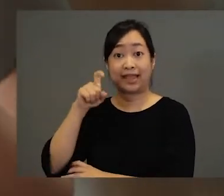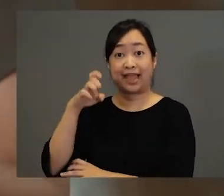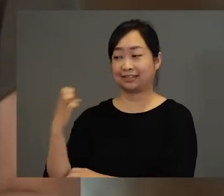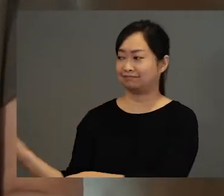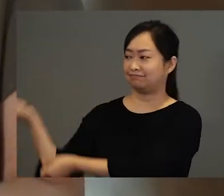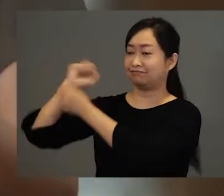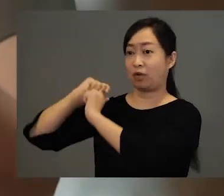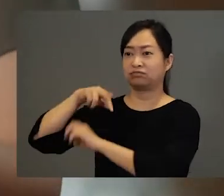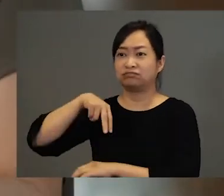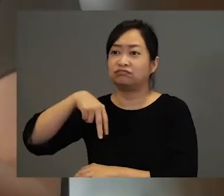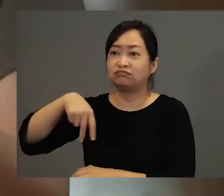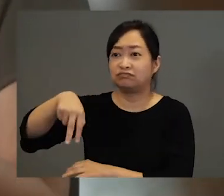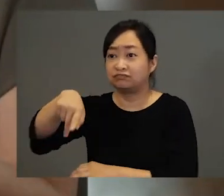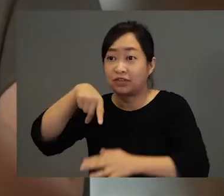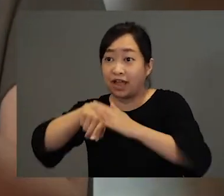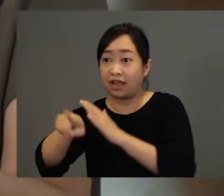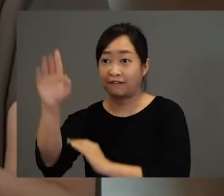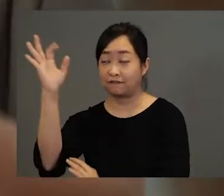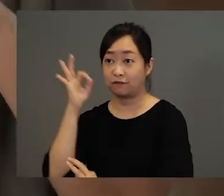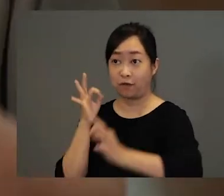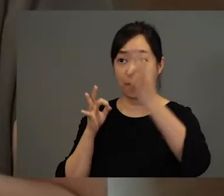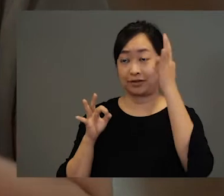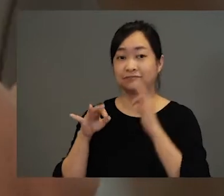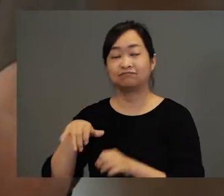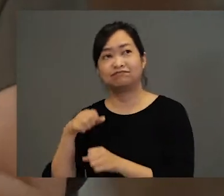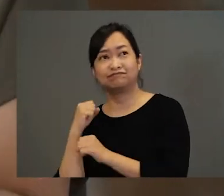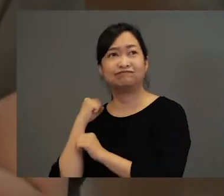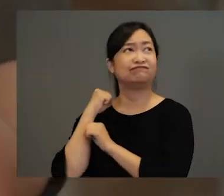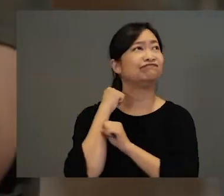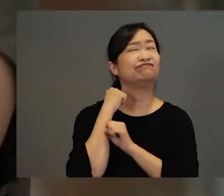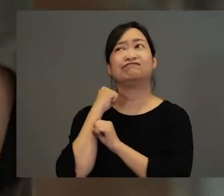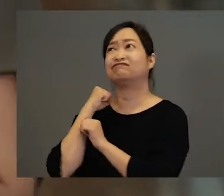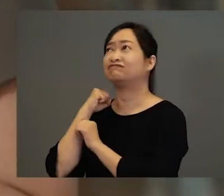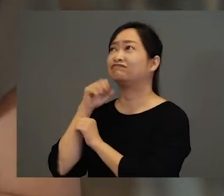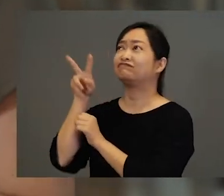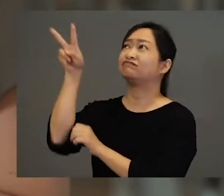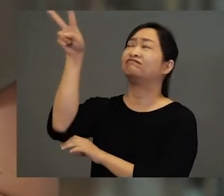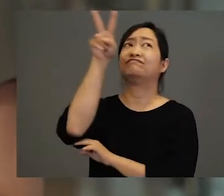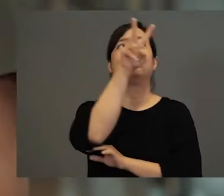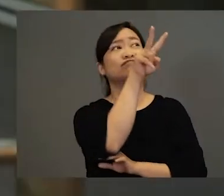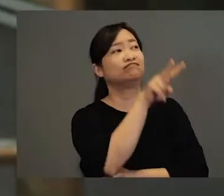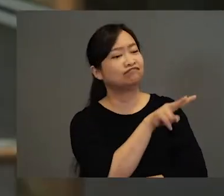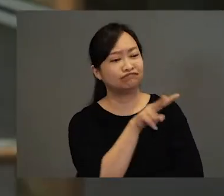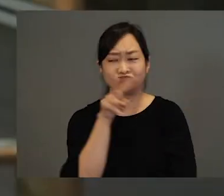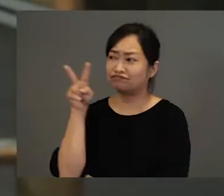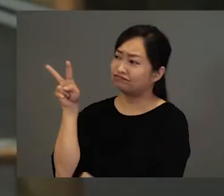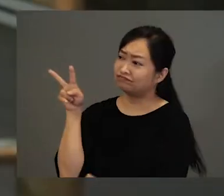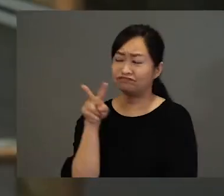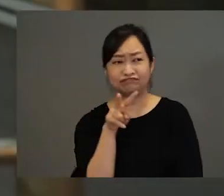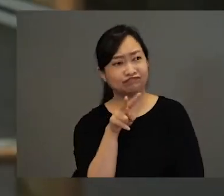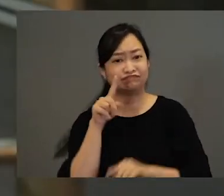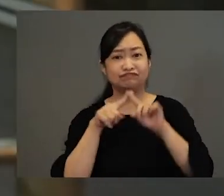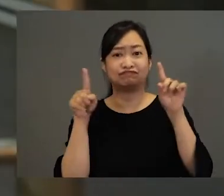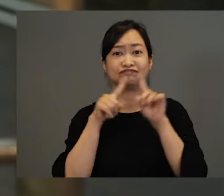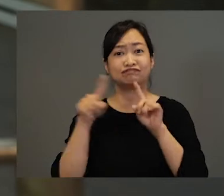walked and walked carrying his father's axe deeper and deeper into that forest. The boy looked around